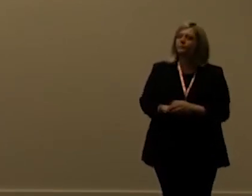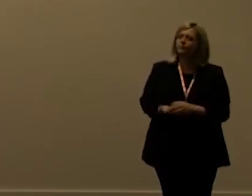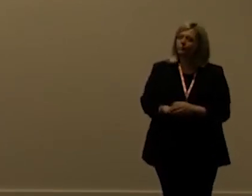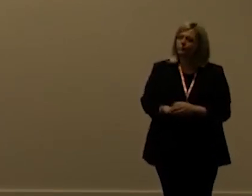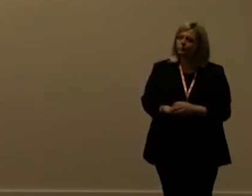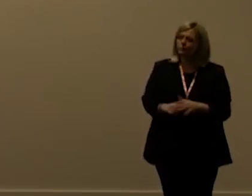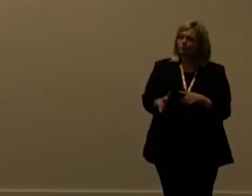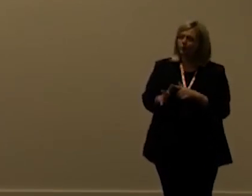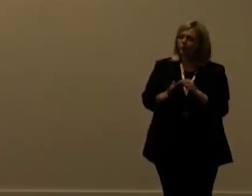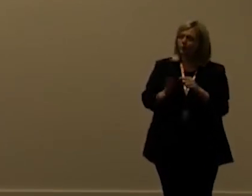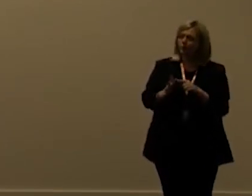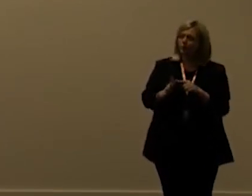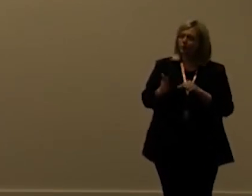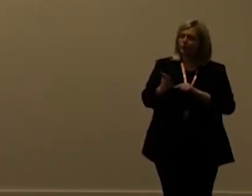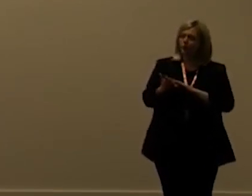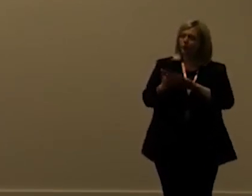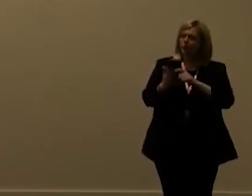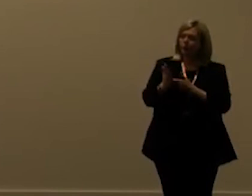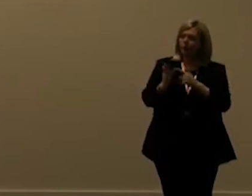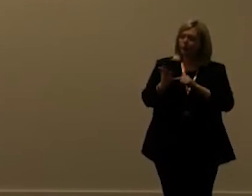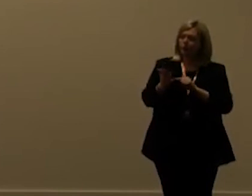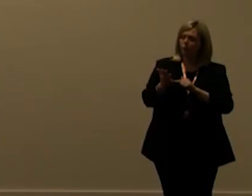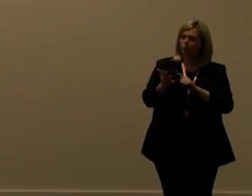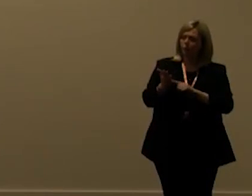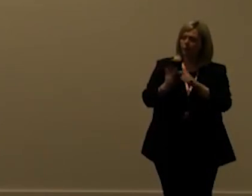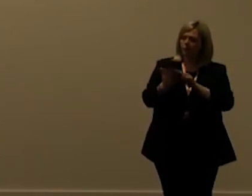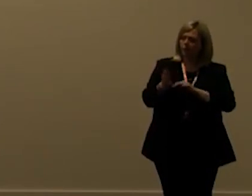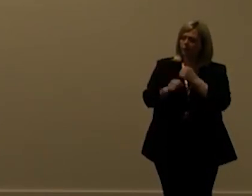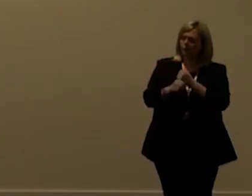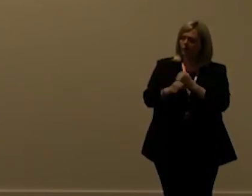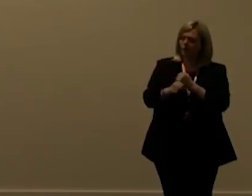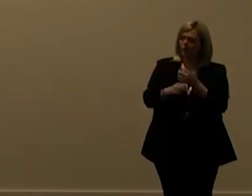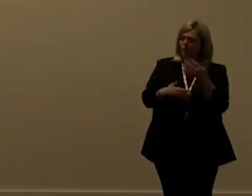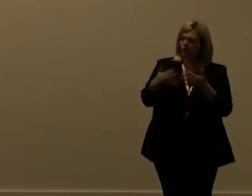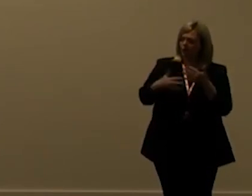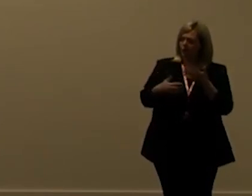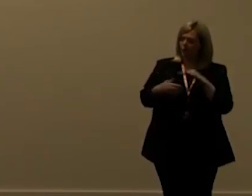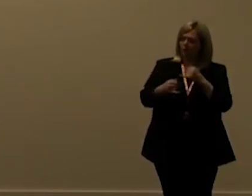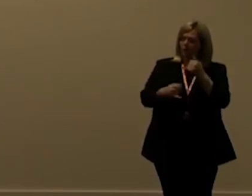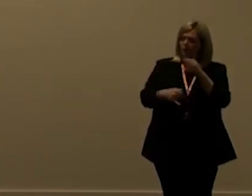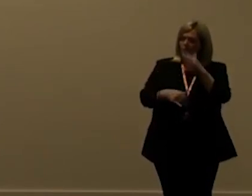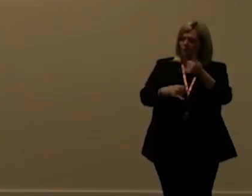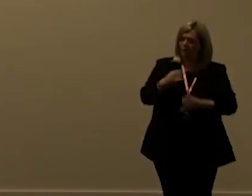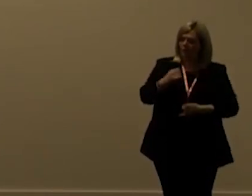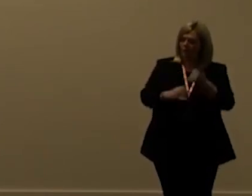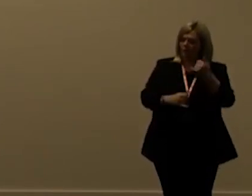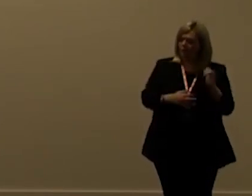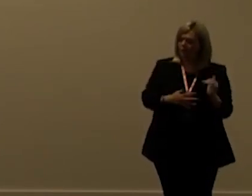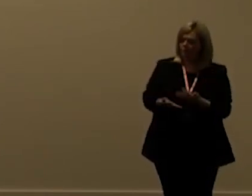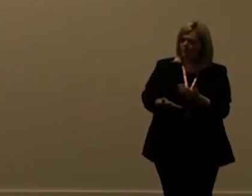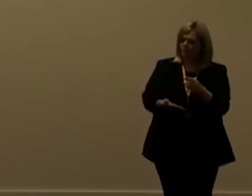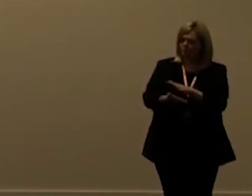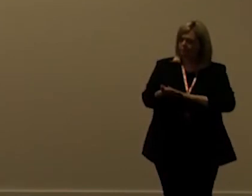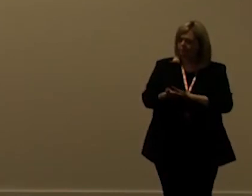api throttling is or service service api service protection is calculated by front-end server this is effectively a way